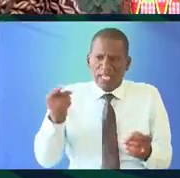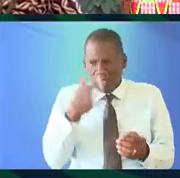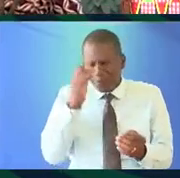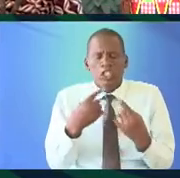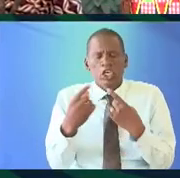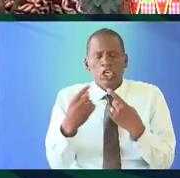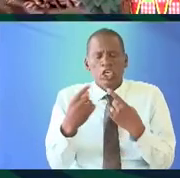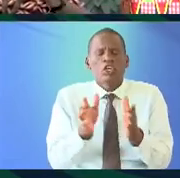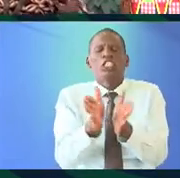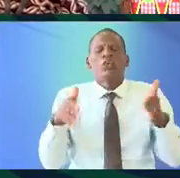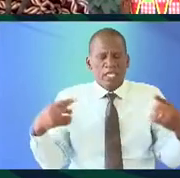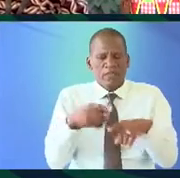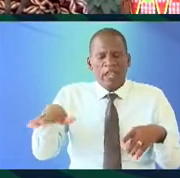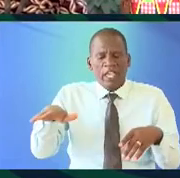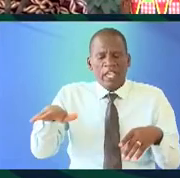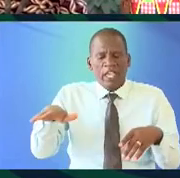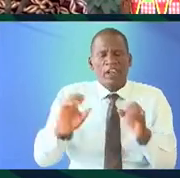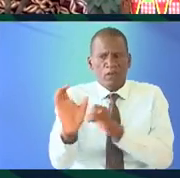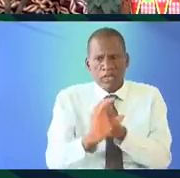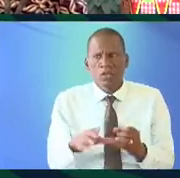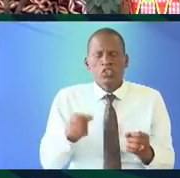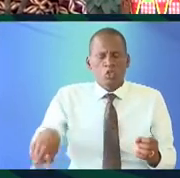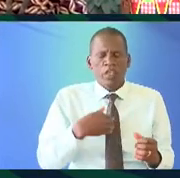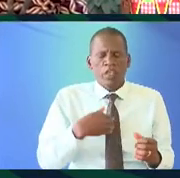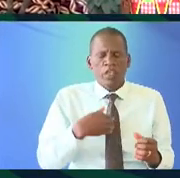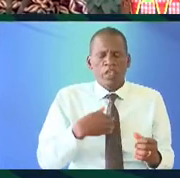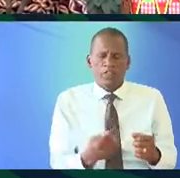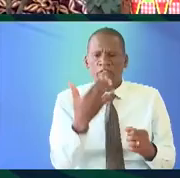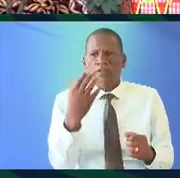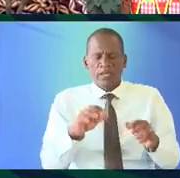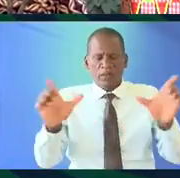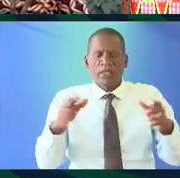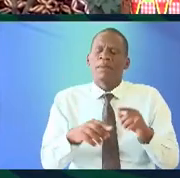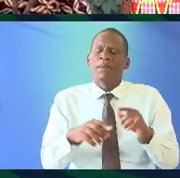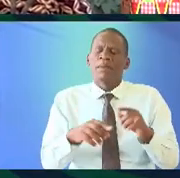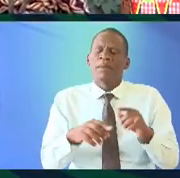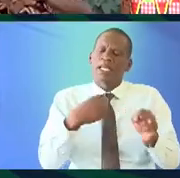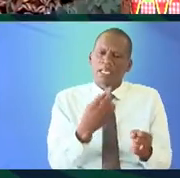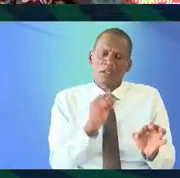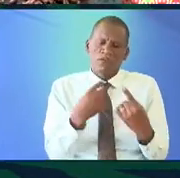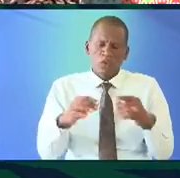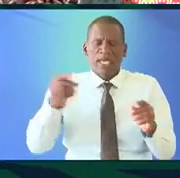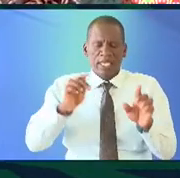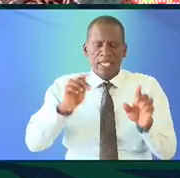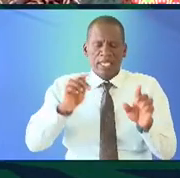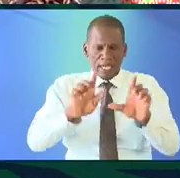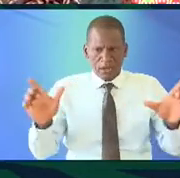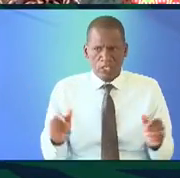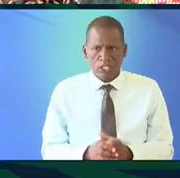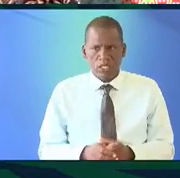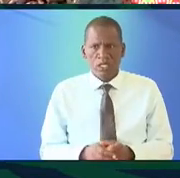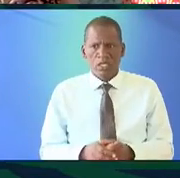they are widely spoken in certain parts of the of the country so we have sixty languages but I can bet that if you speak a Kenyan language